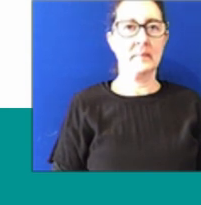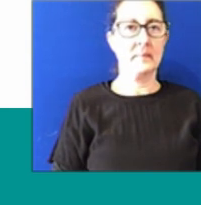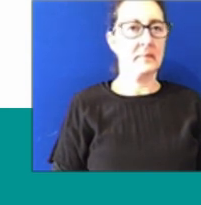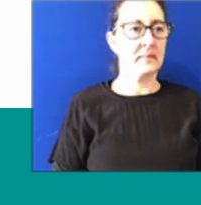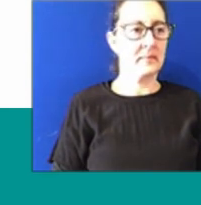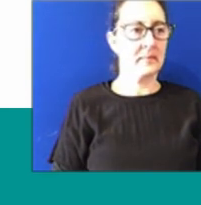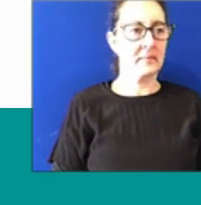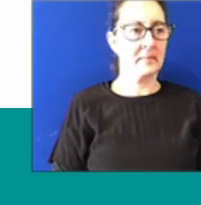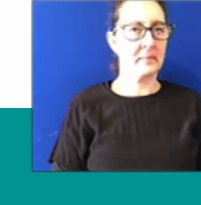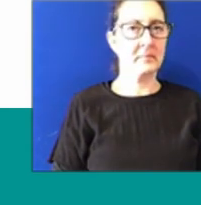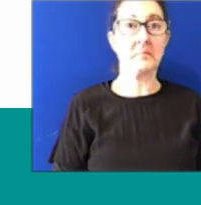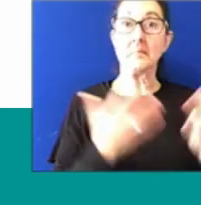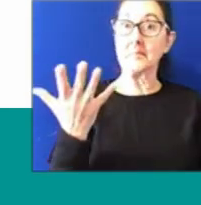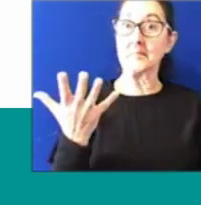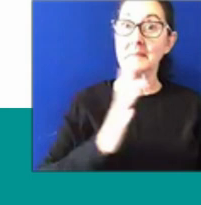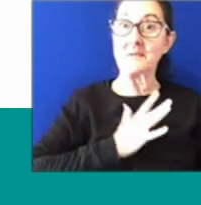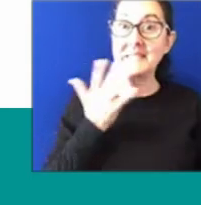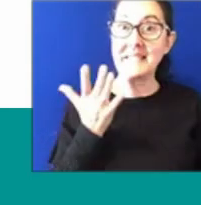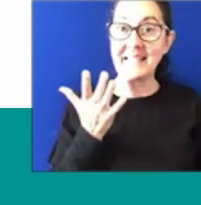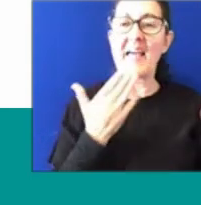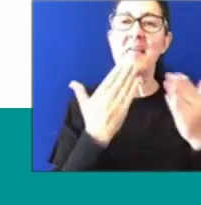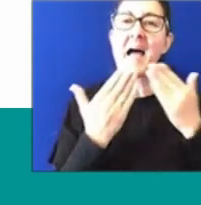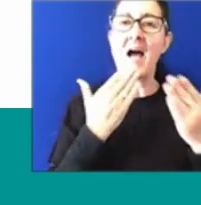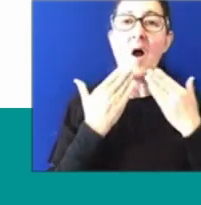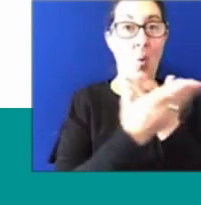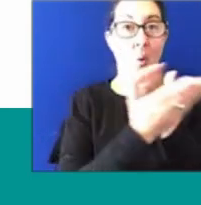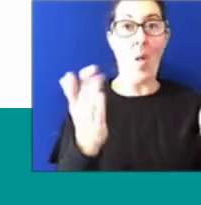Well, wasn't that interesting? Thank you to everyone who played along.